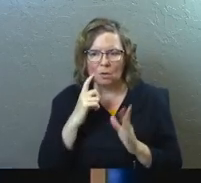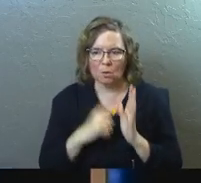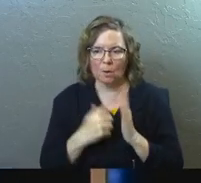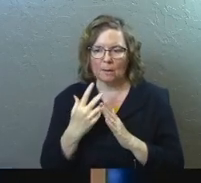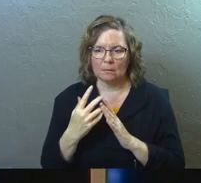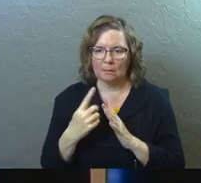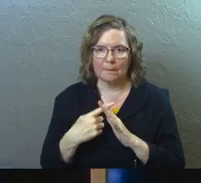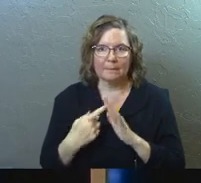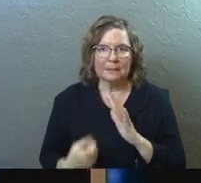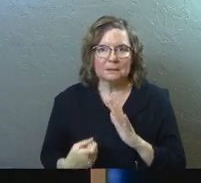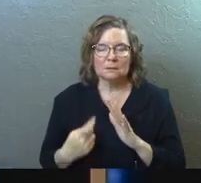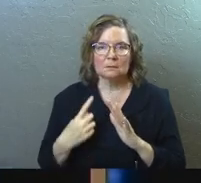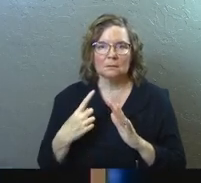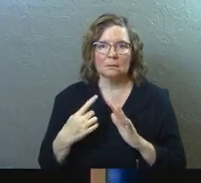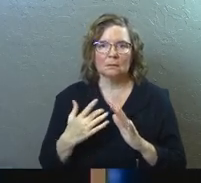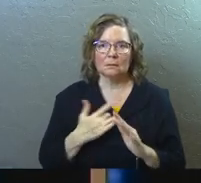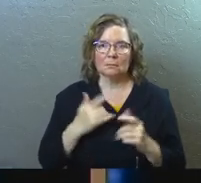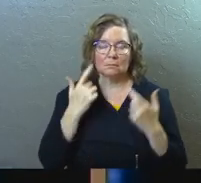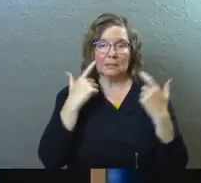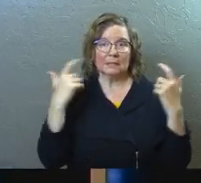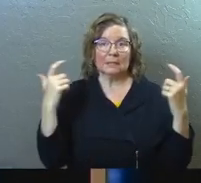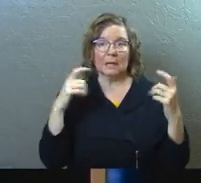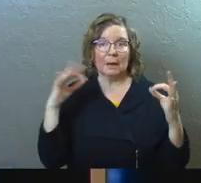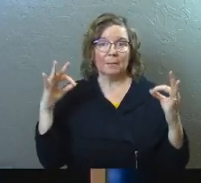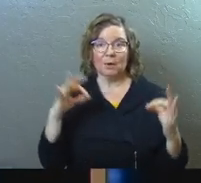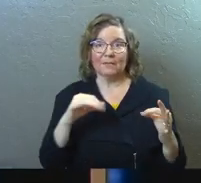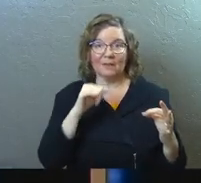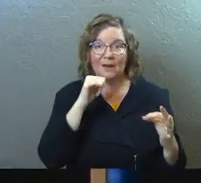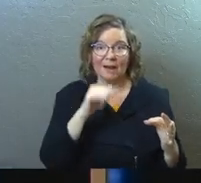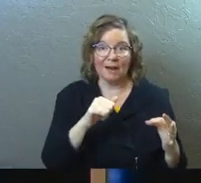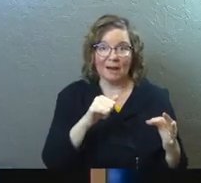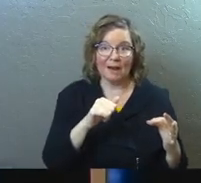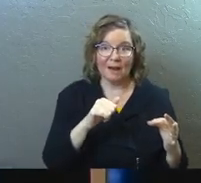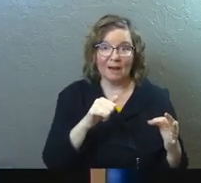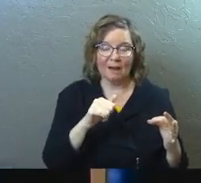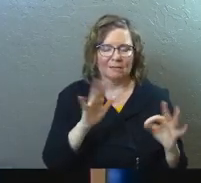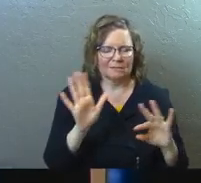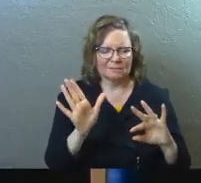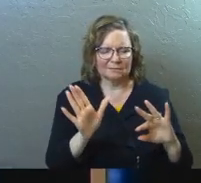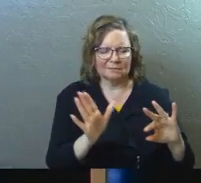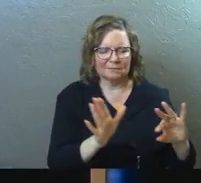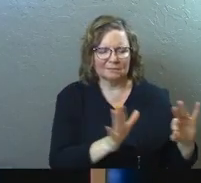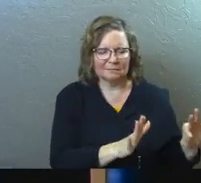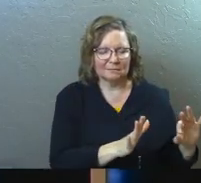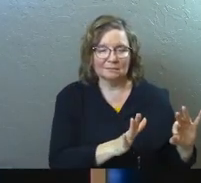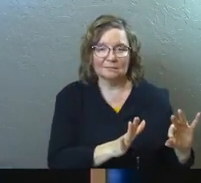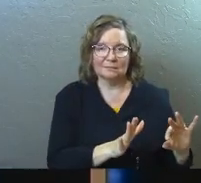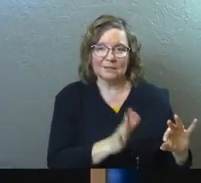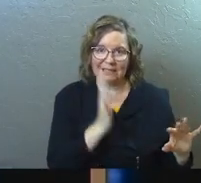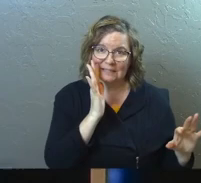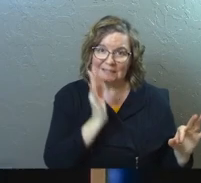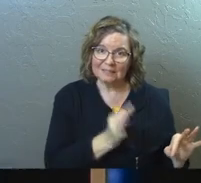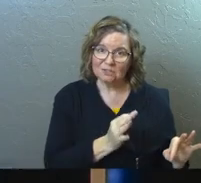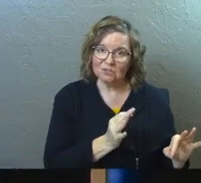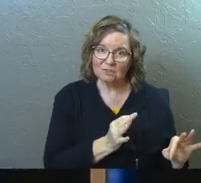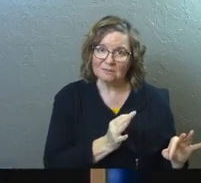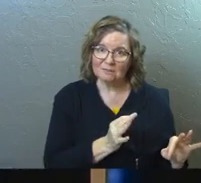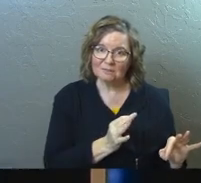touch your ego just a little bit, that you're not a perfect person, that you do need to work on stuff. All of those are decisions.